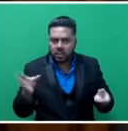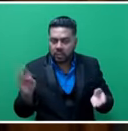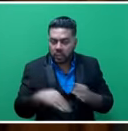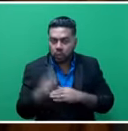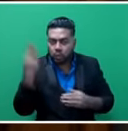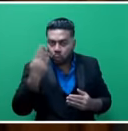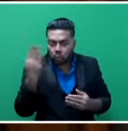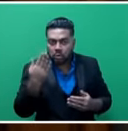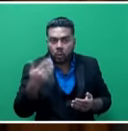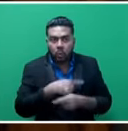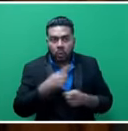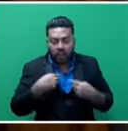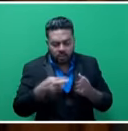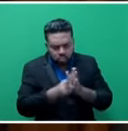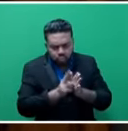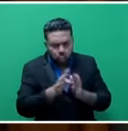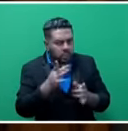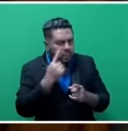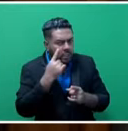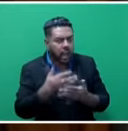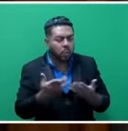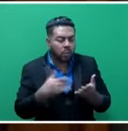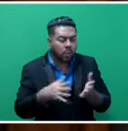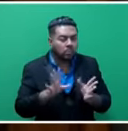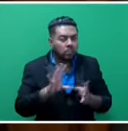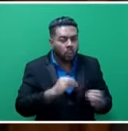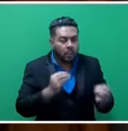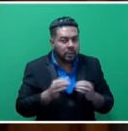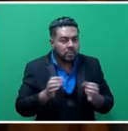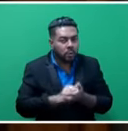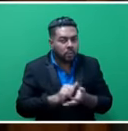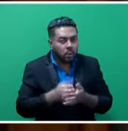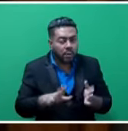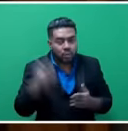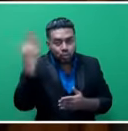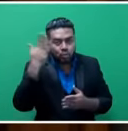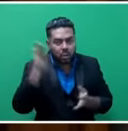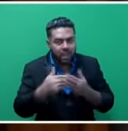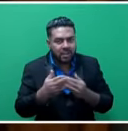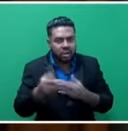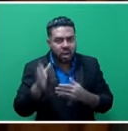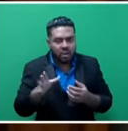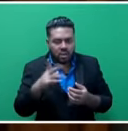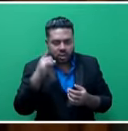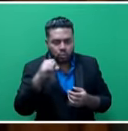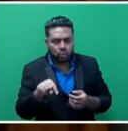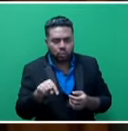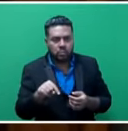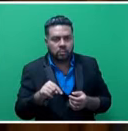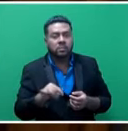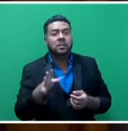And, of course, we have just revised a management handbook, School Management Handbook 2020, and this